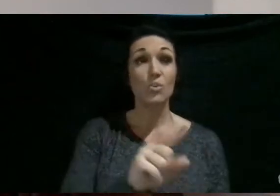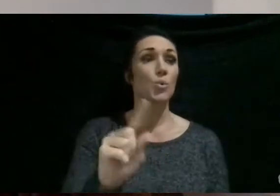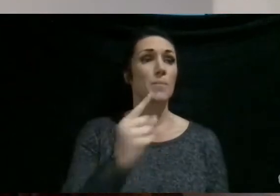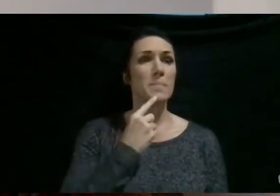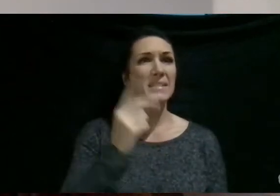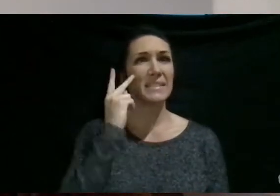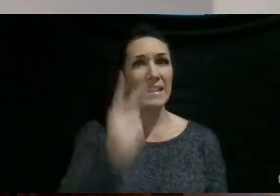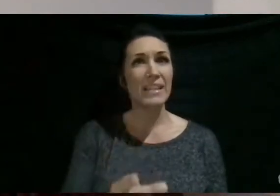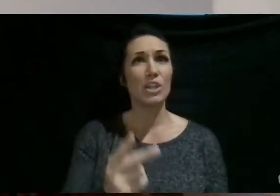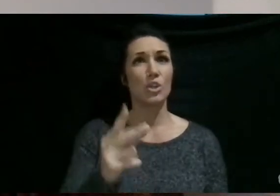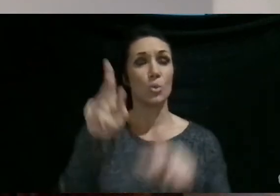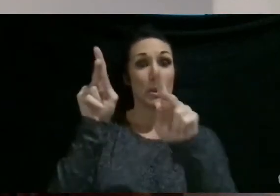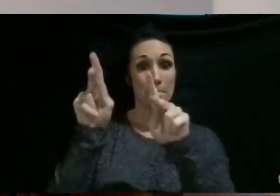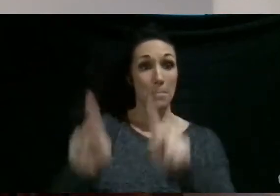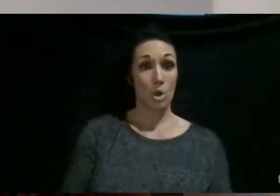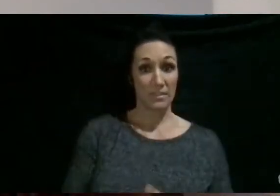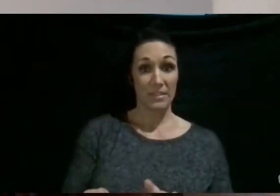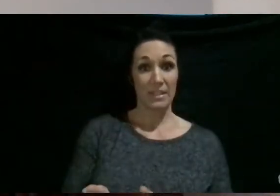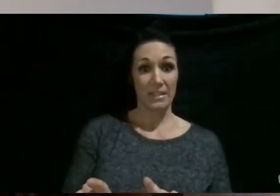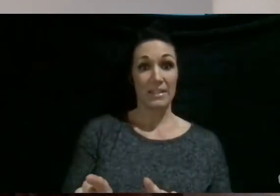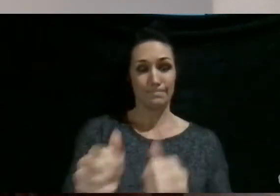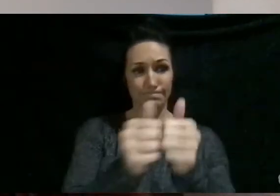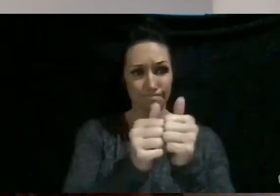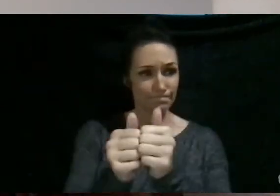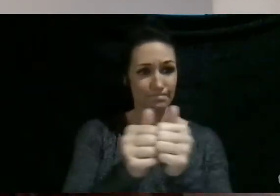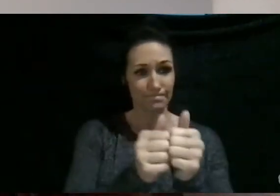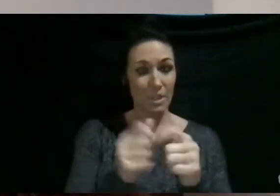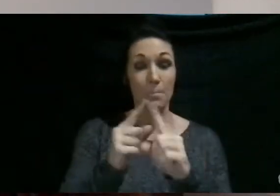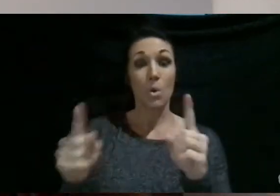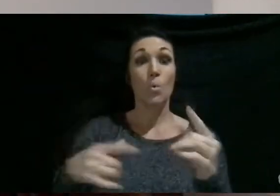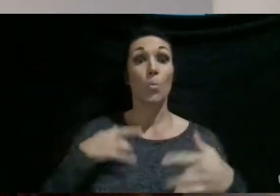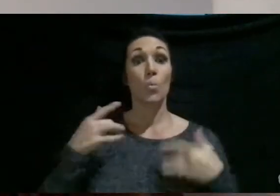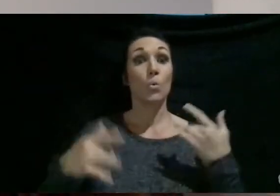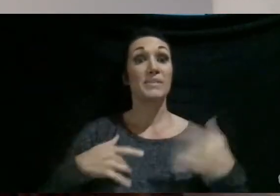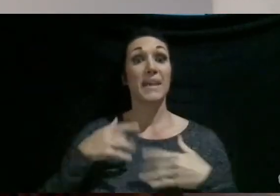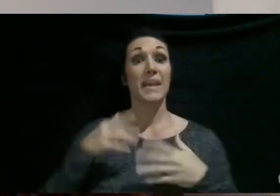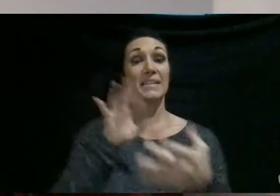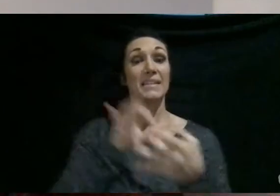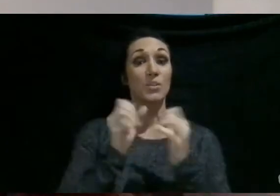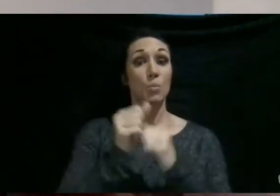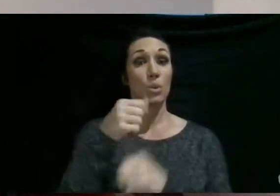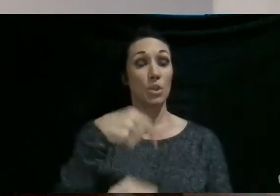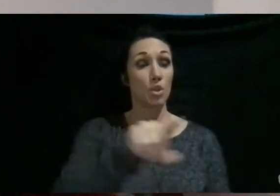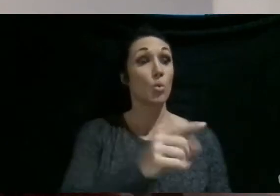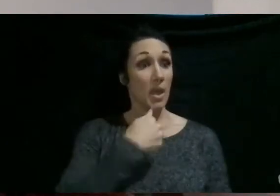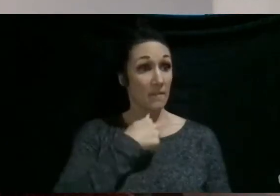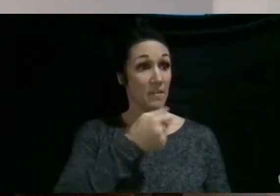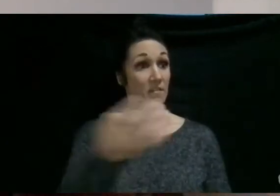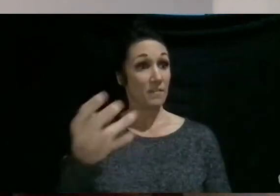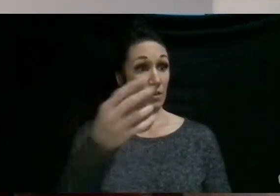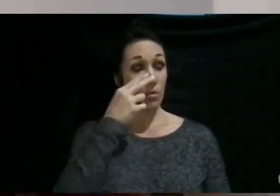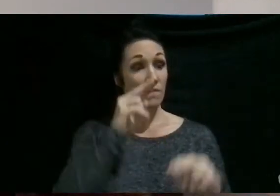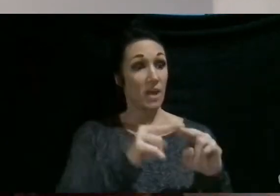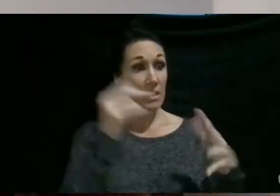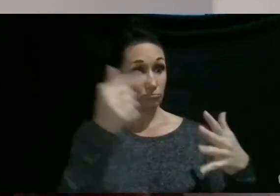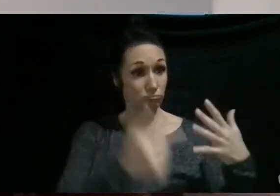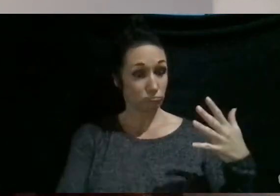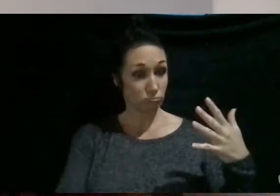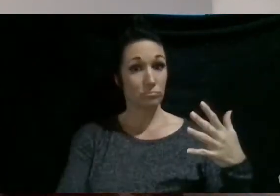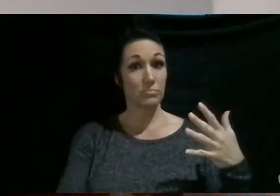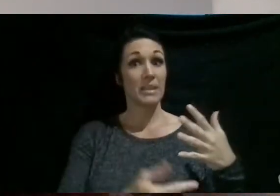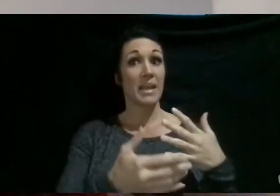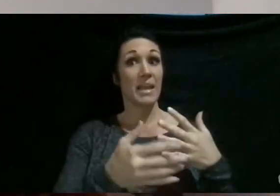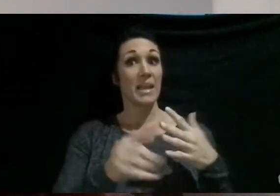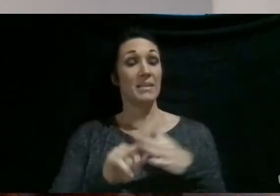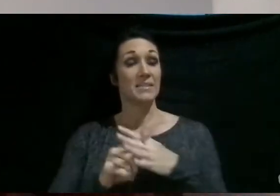But we're really excited to just connect with you. So I have a few fun things at the end of this video to talk about, including launching of some